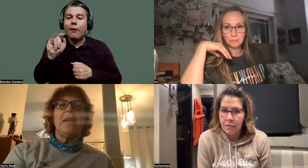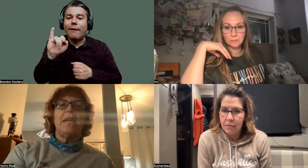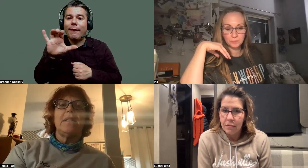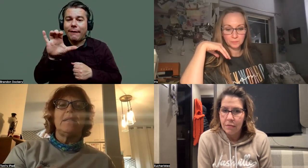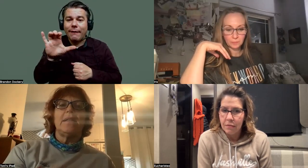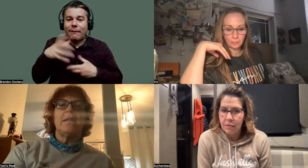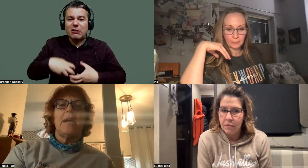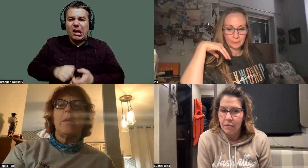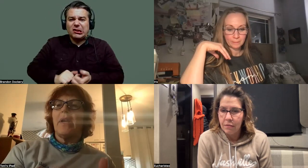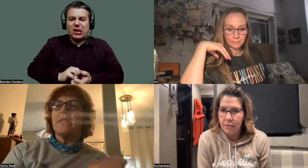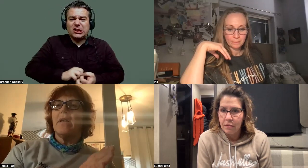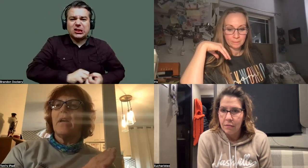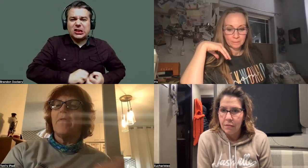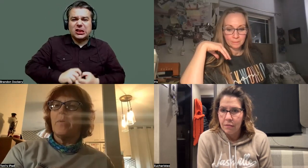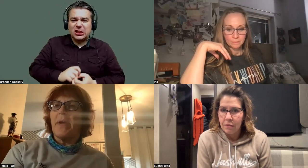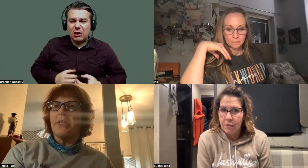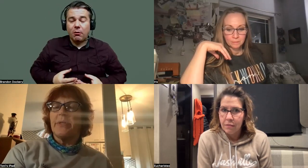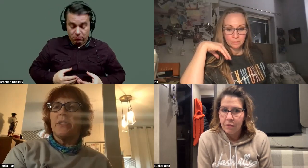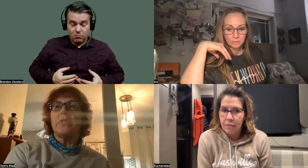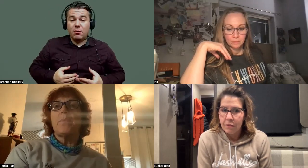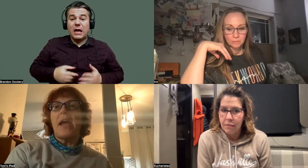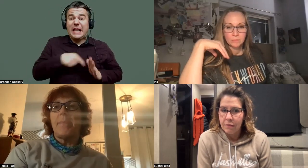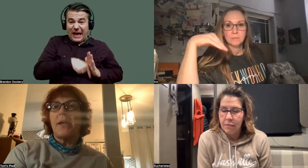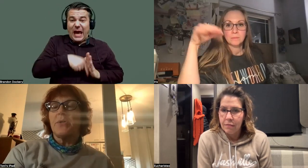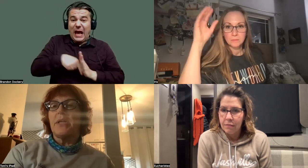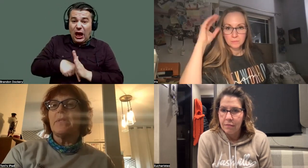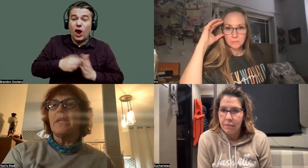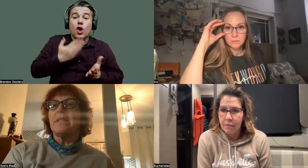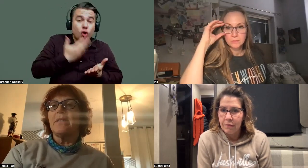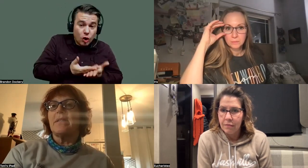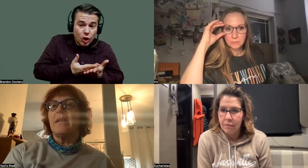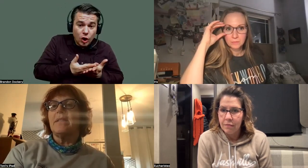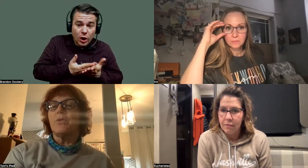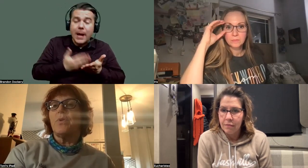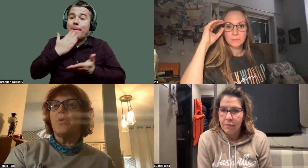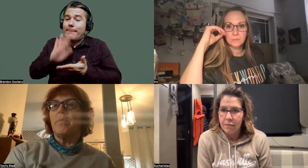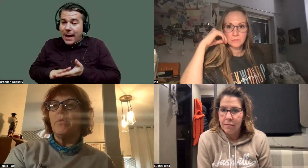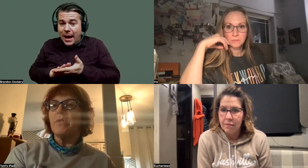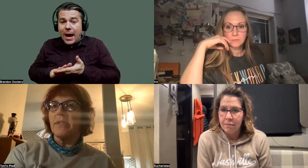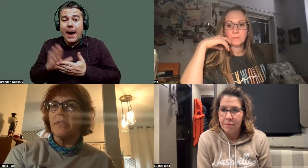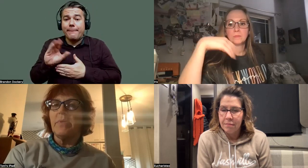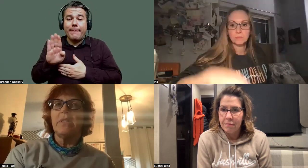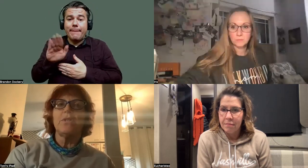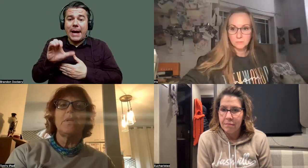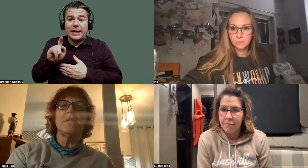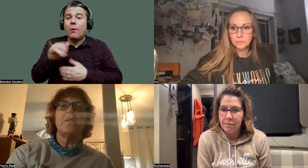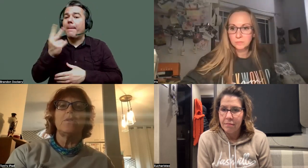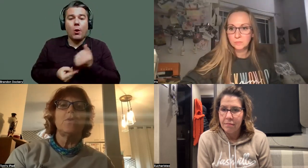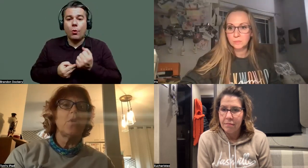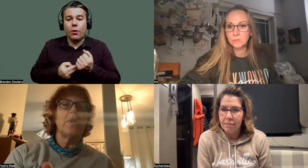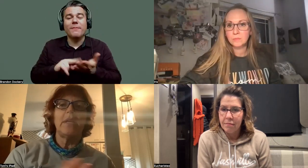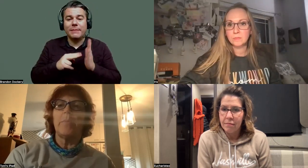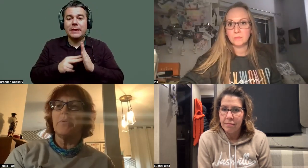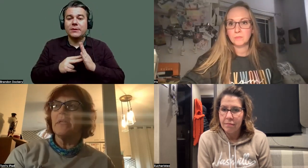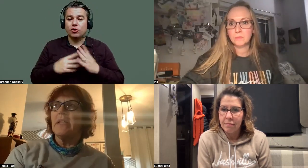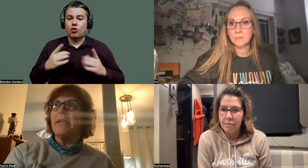And the antibodies kill off good bacteria as well as bad bacteria. what that does is that destroys your immune system. So he said, go